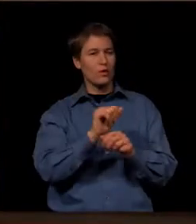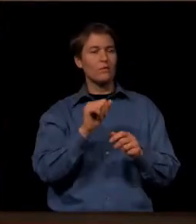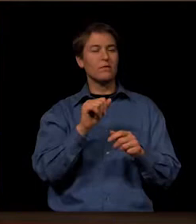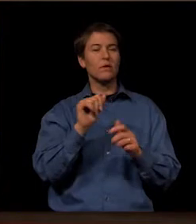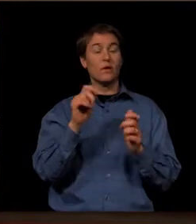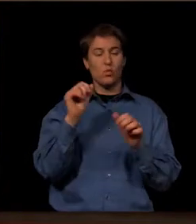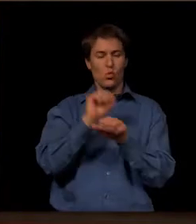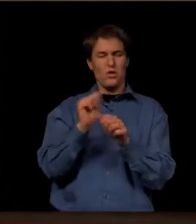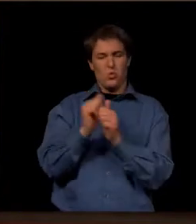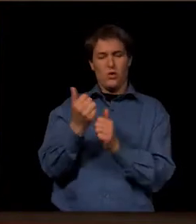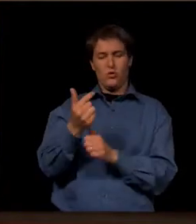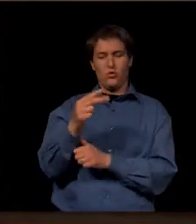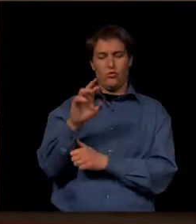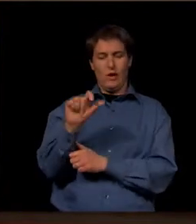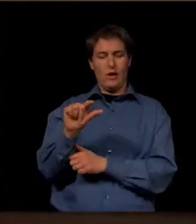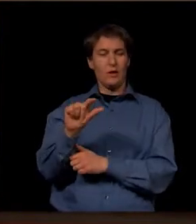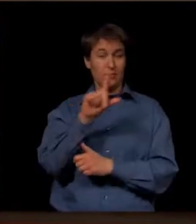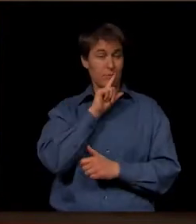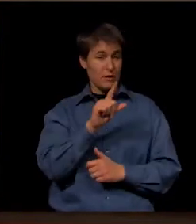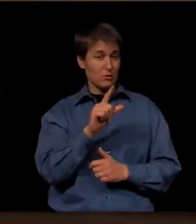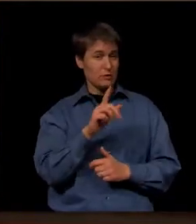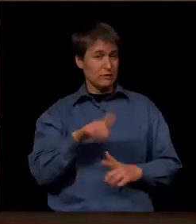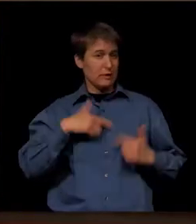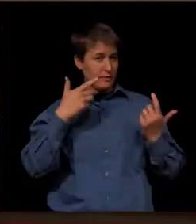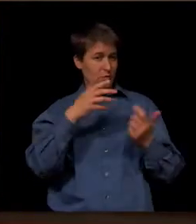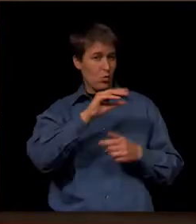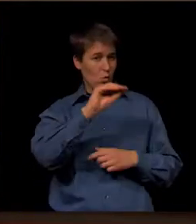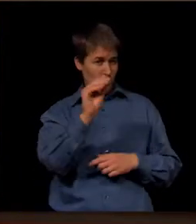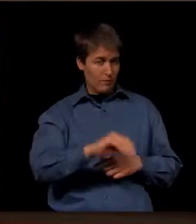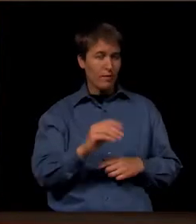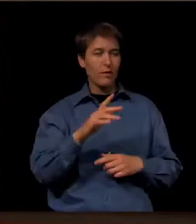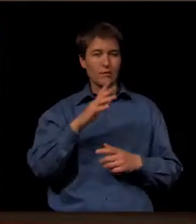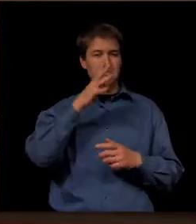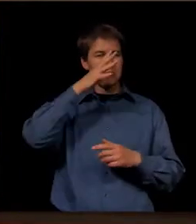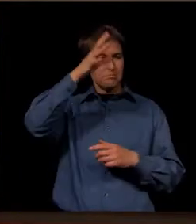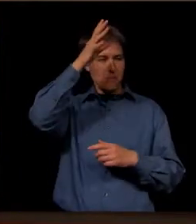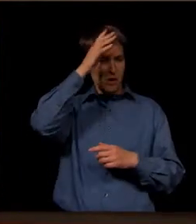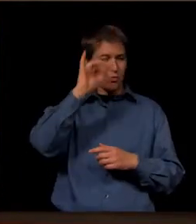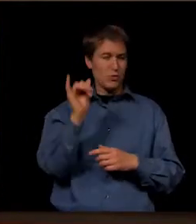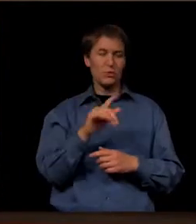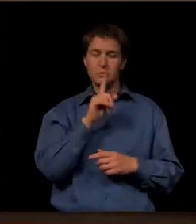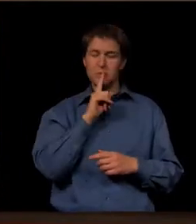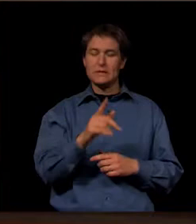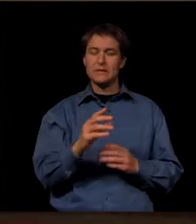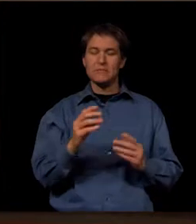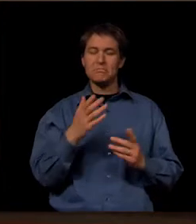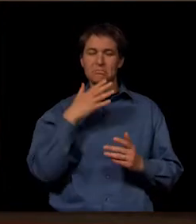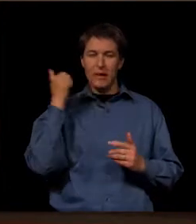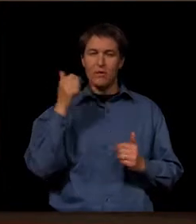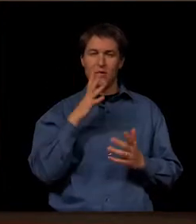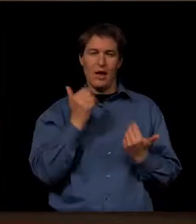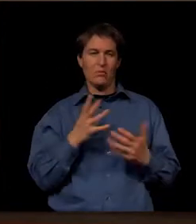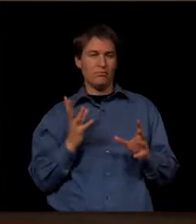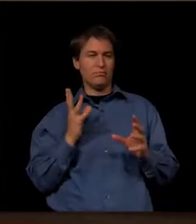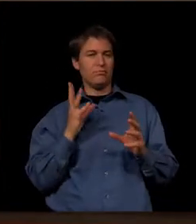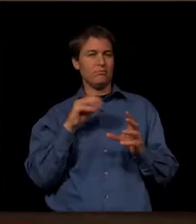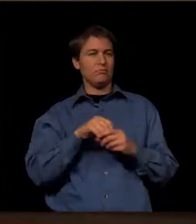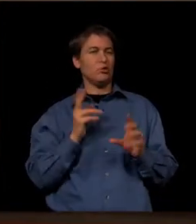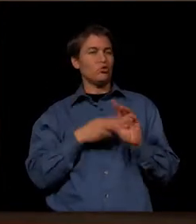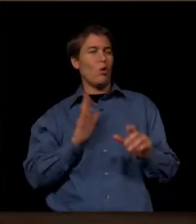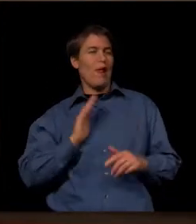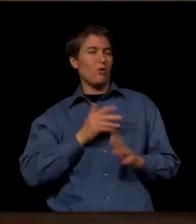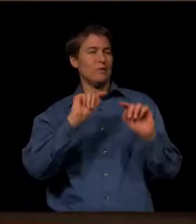Travis is actually a resident and a parent in our school district. So that's even all the sweeter that he's a part of our team now. So welcome, Travis.